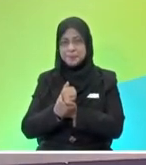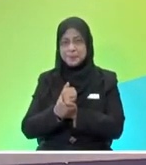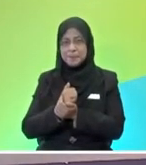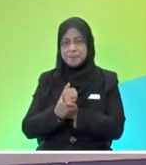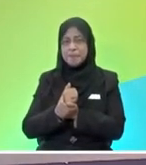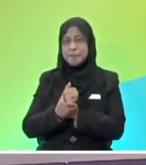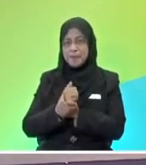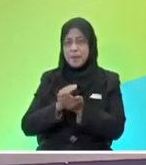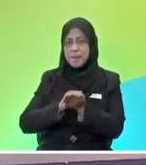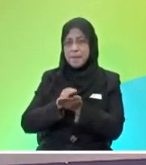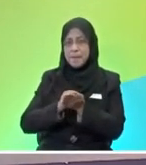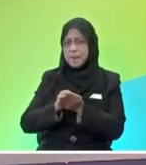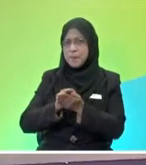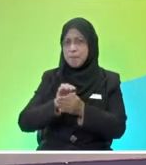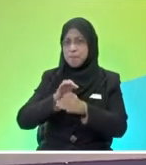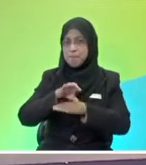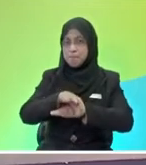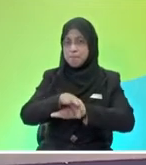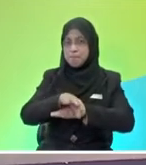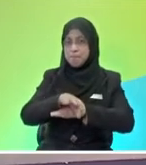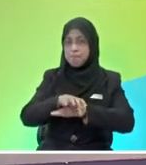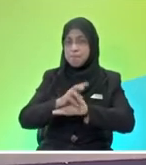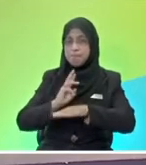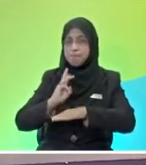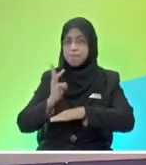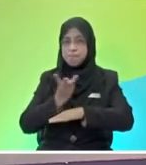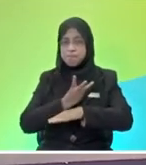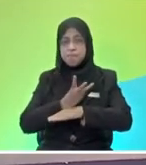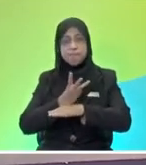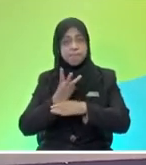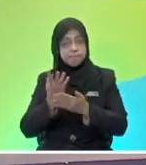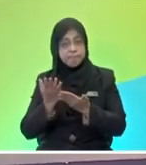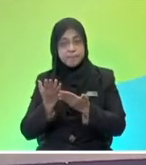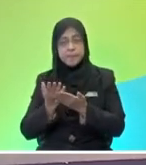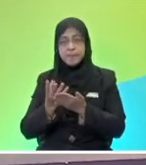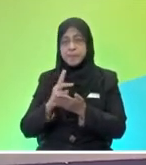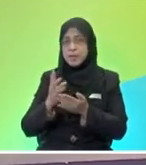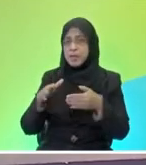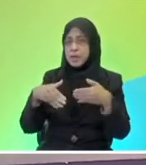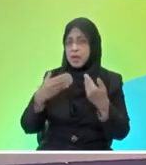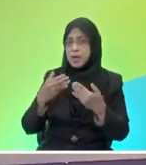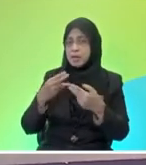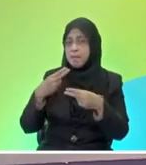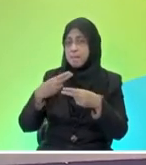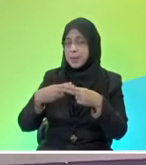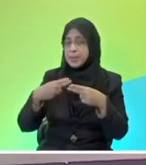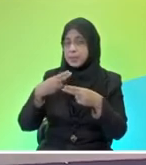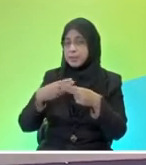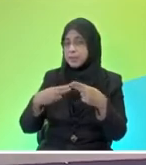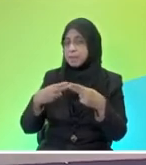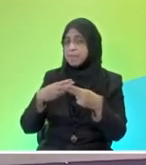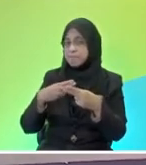frictional force is affected by two factors, which is the type of surface. And now, we are going to look at how the mass affects friction.